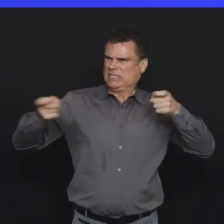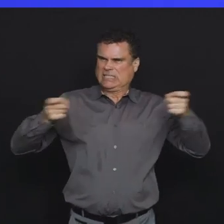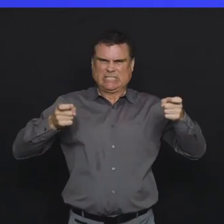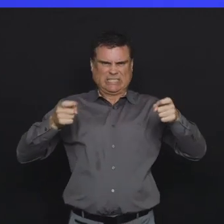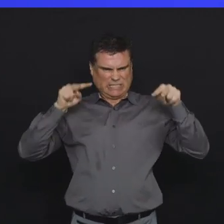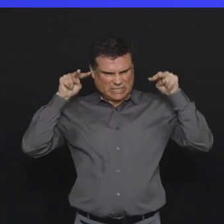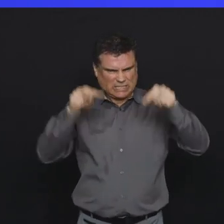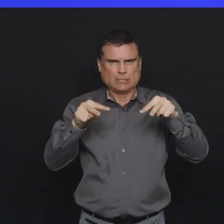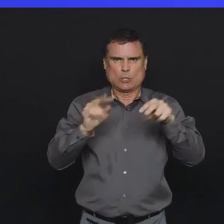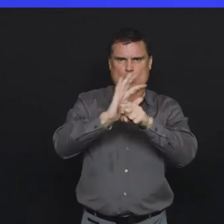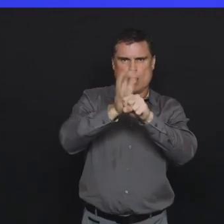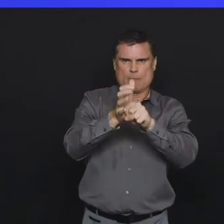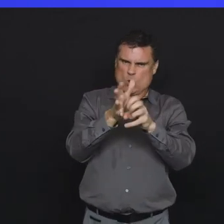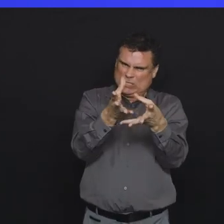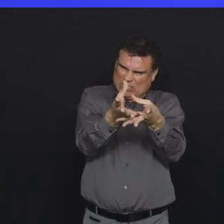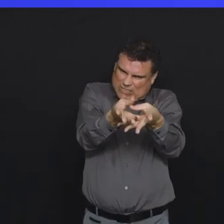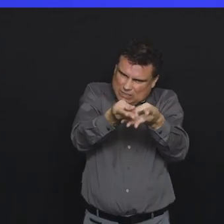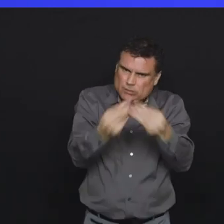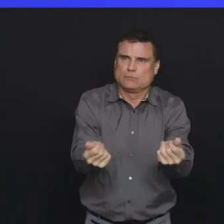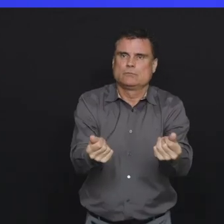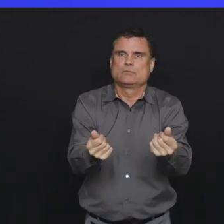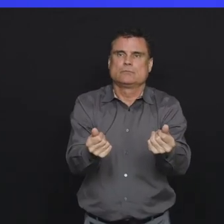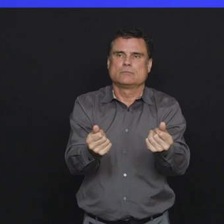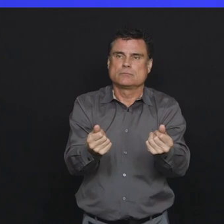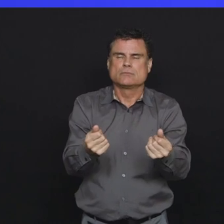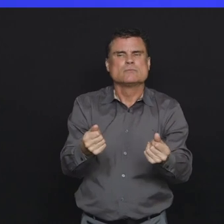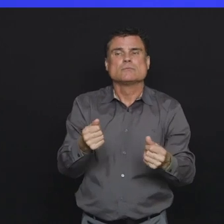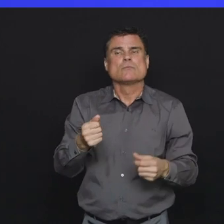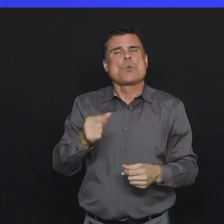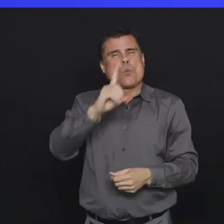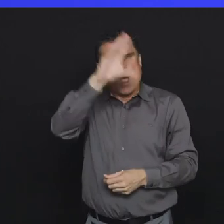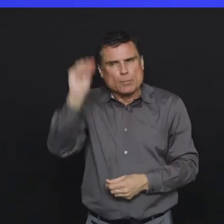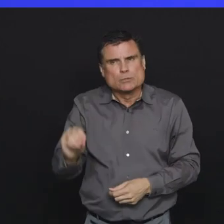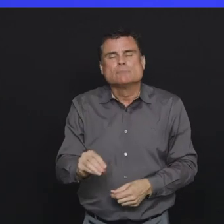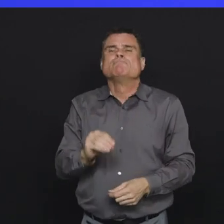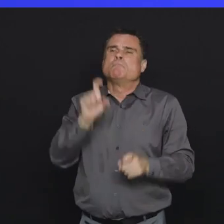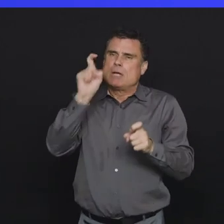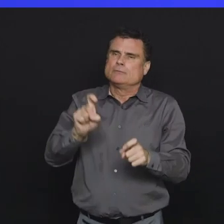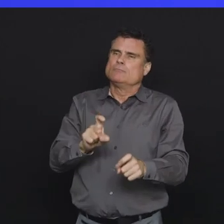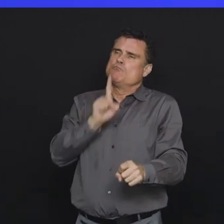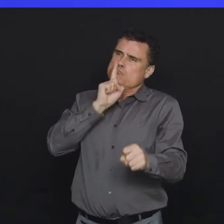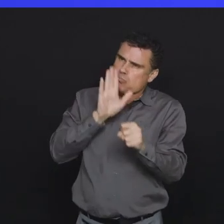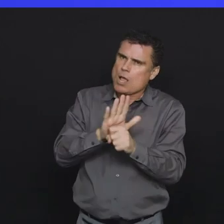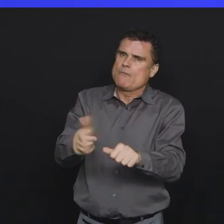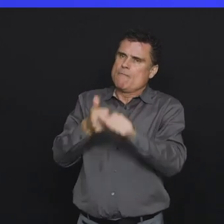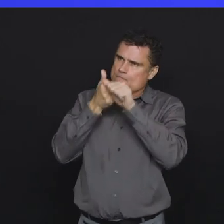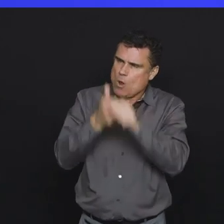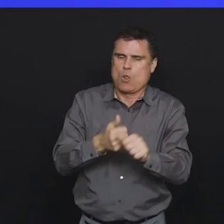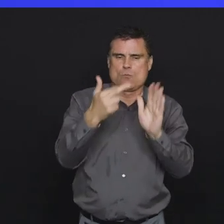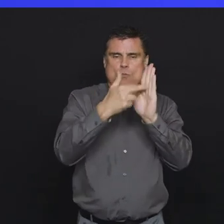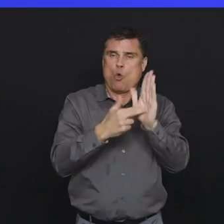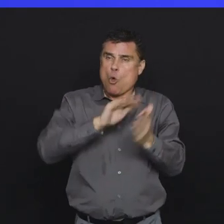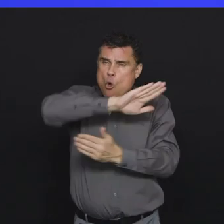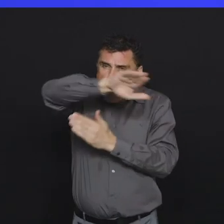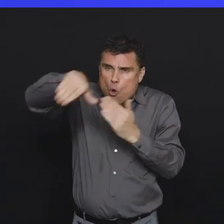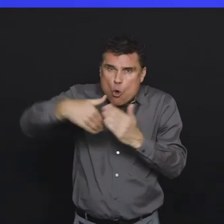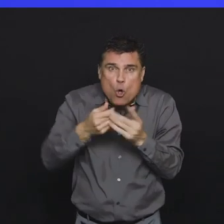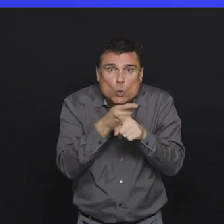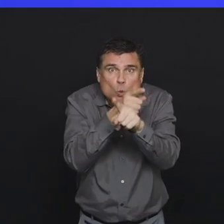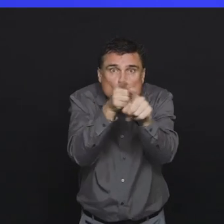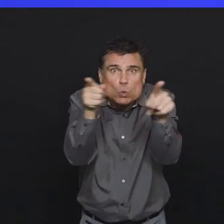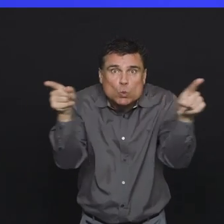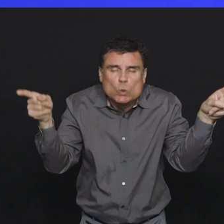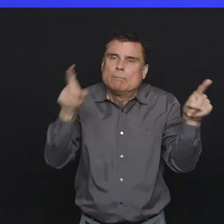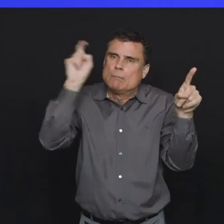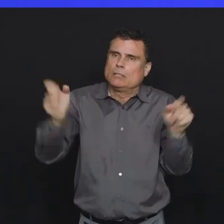used to address the challenges we face in the coming weeks. 100 percent all in. That's how we change the projection